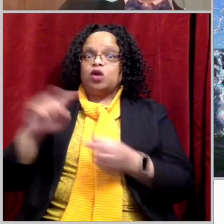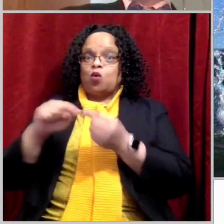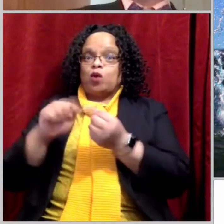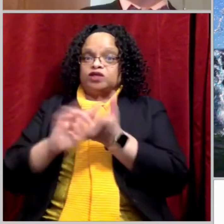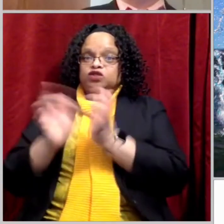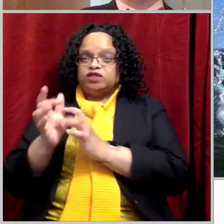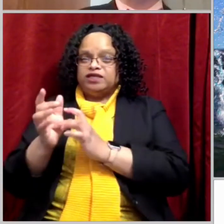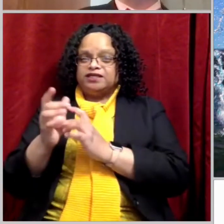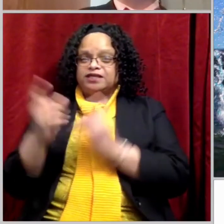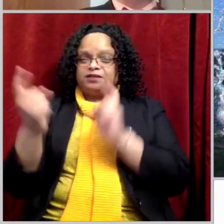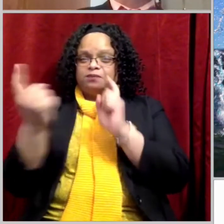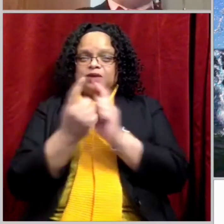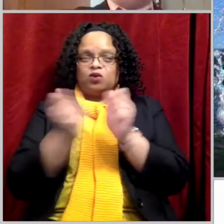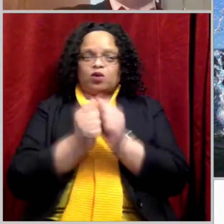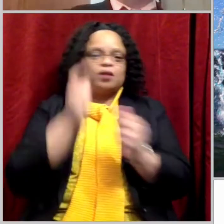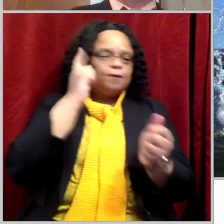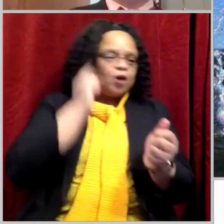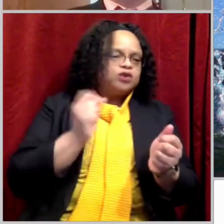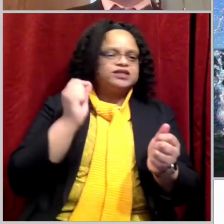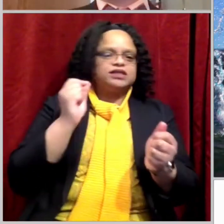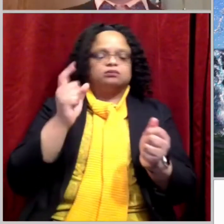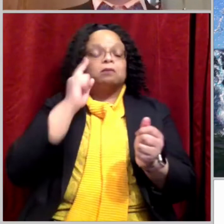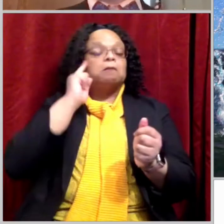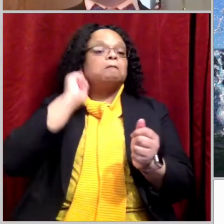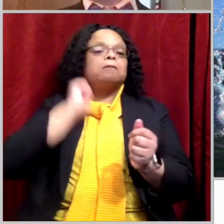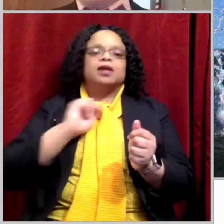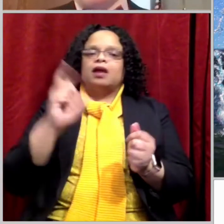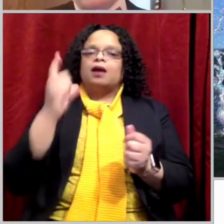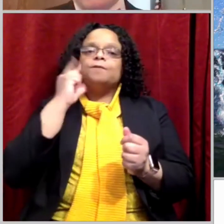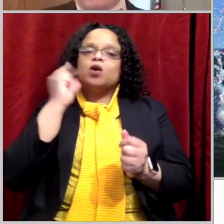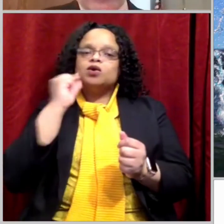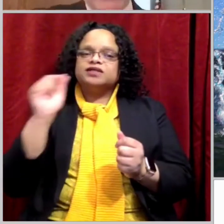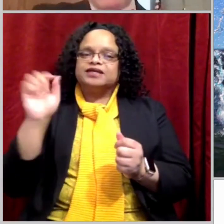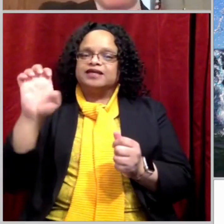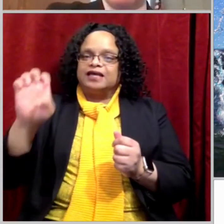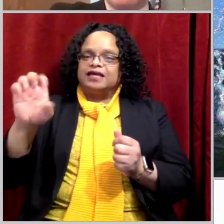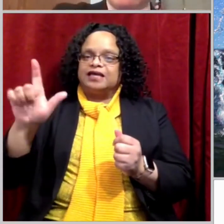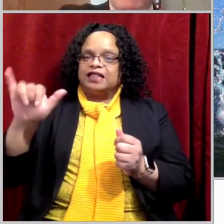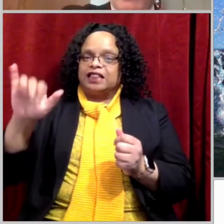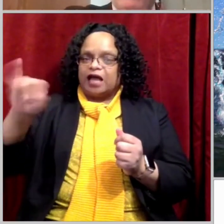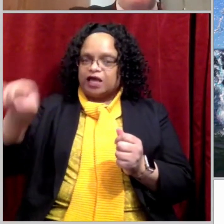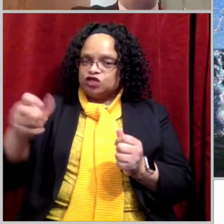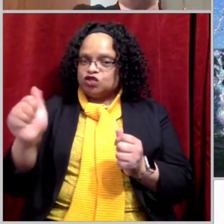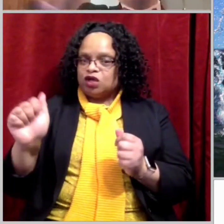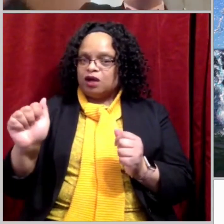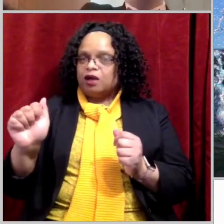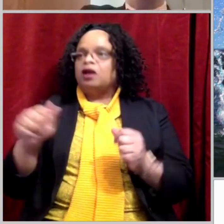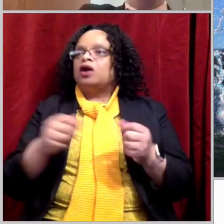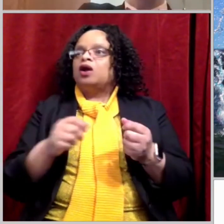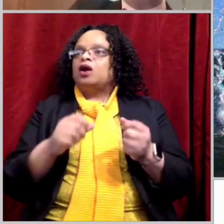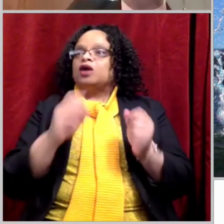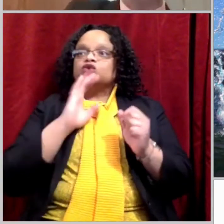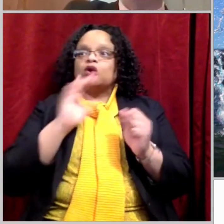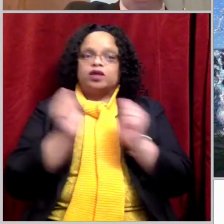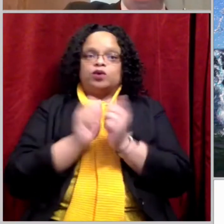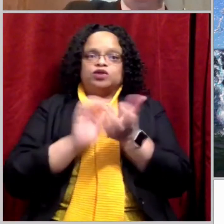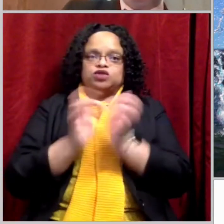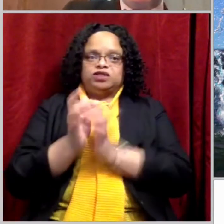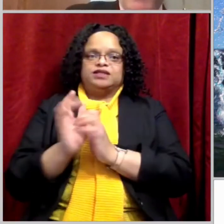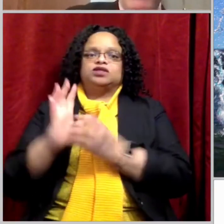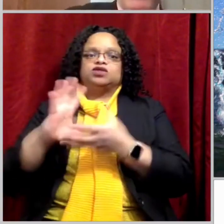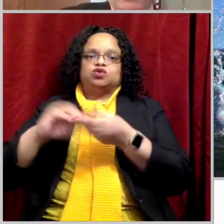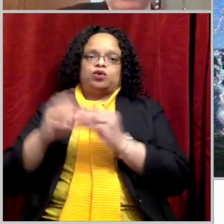disciples that went with Jesus up to the mountain when he was Transfigured. So God is signaling him out before everybody there. This